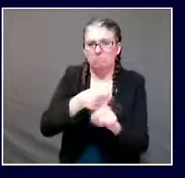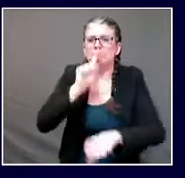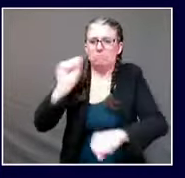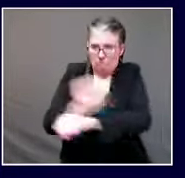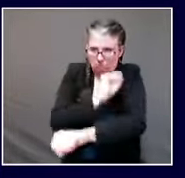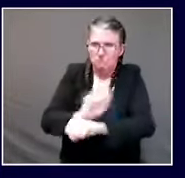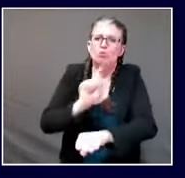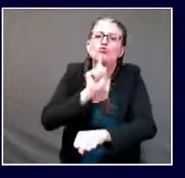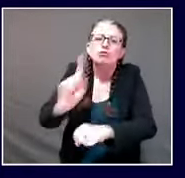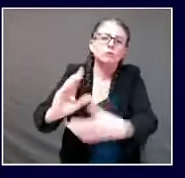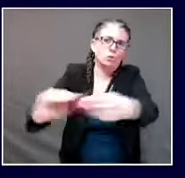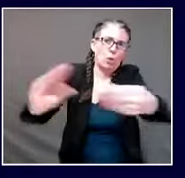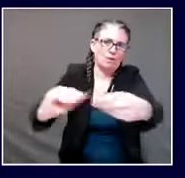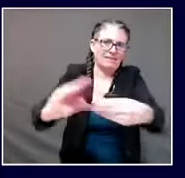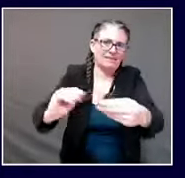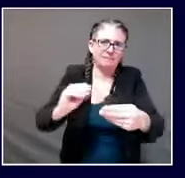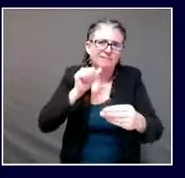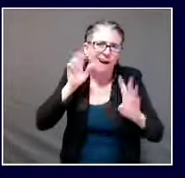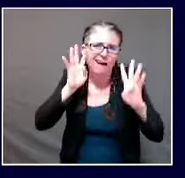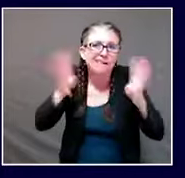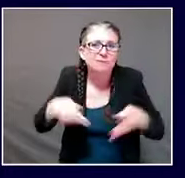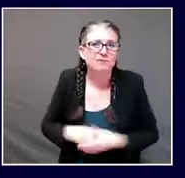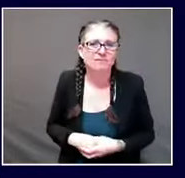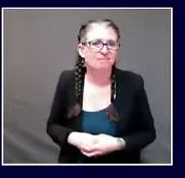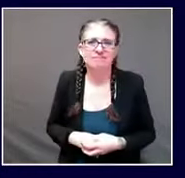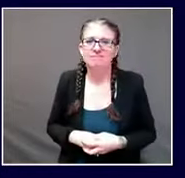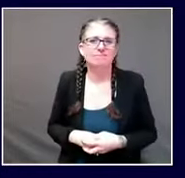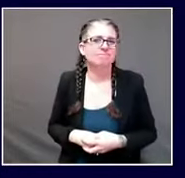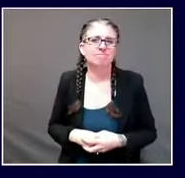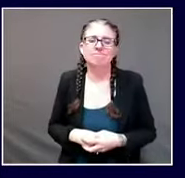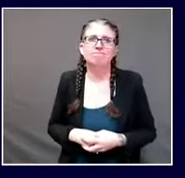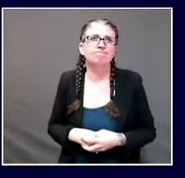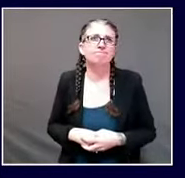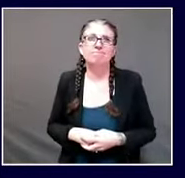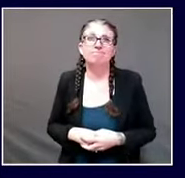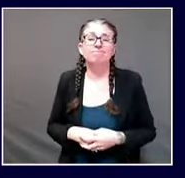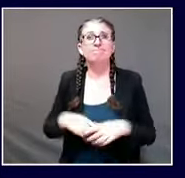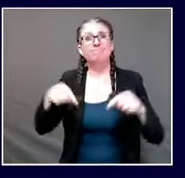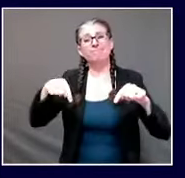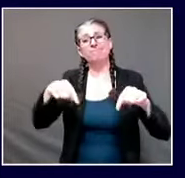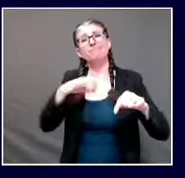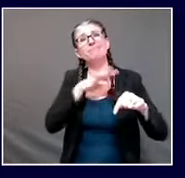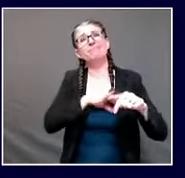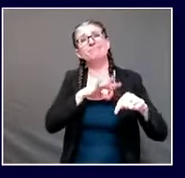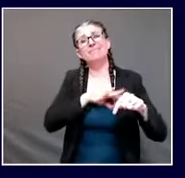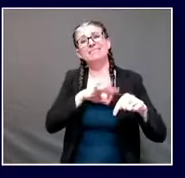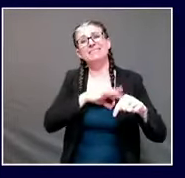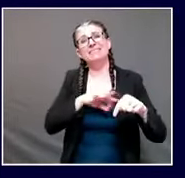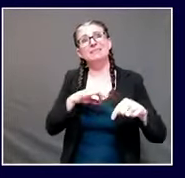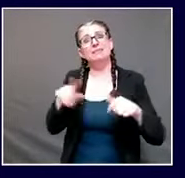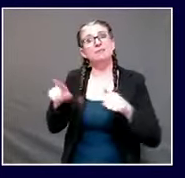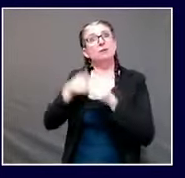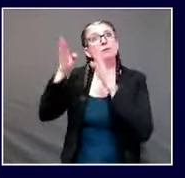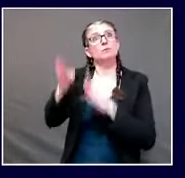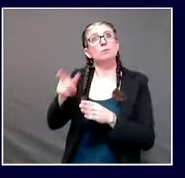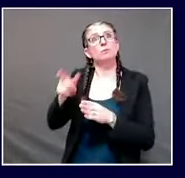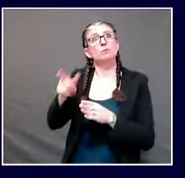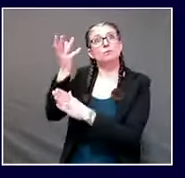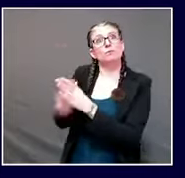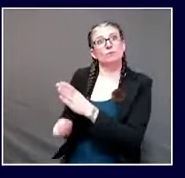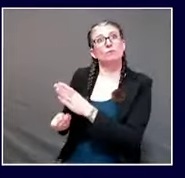Maine to die with coronavirus. That person was Kirk Kelsey, an author, historian,